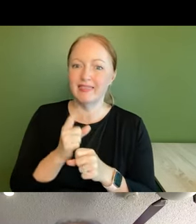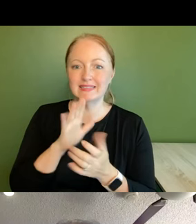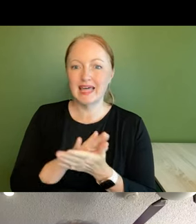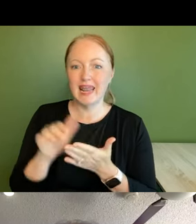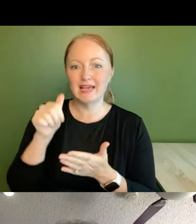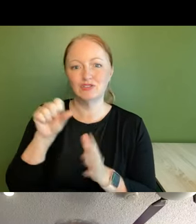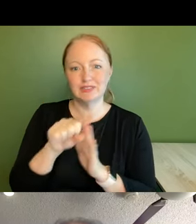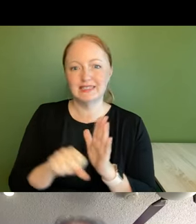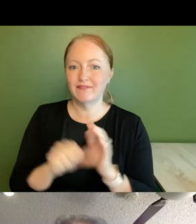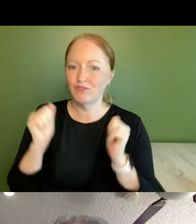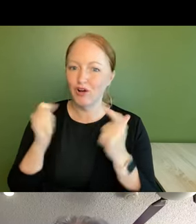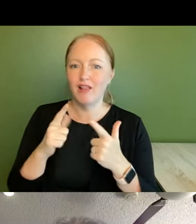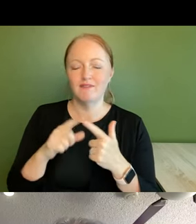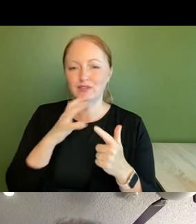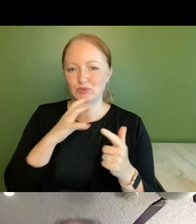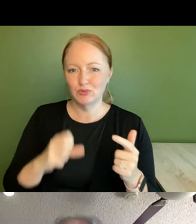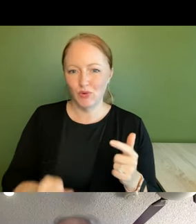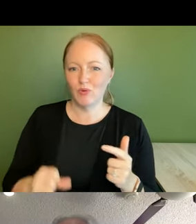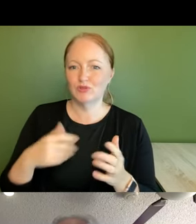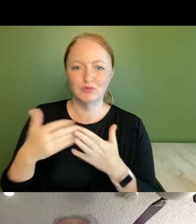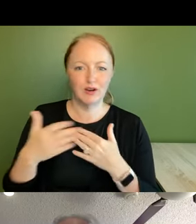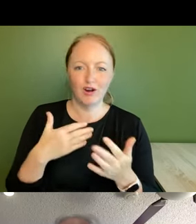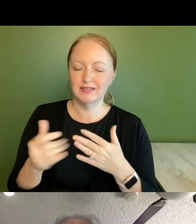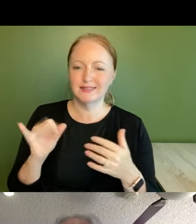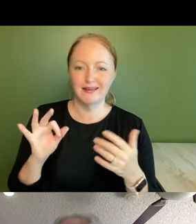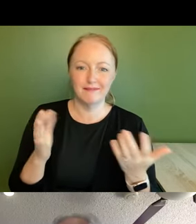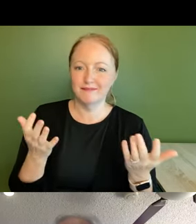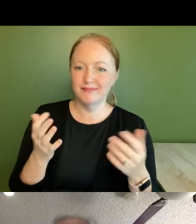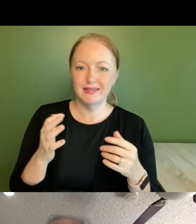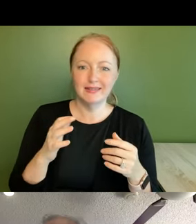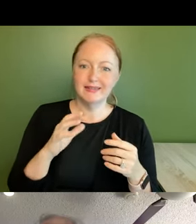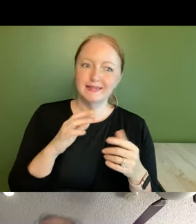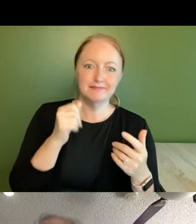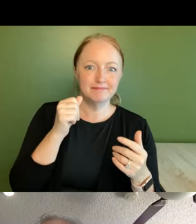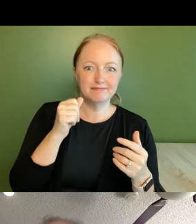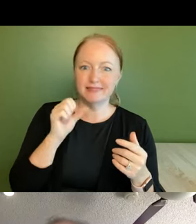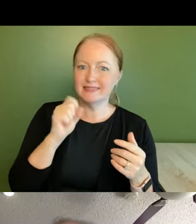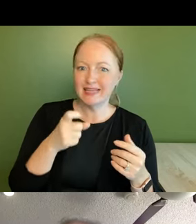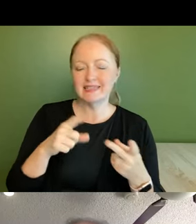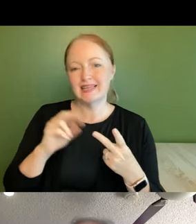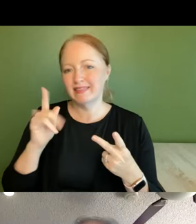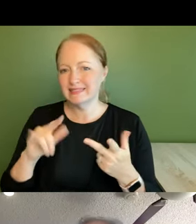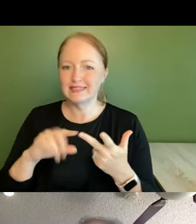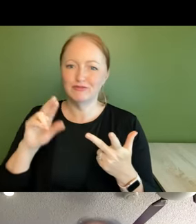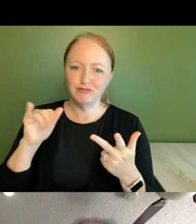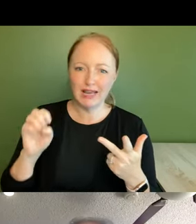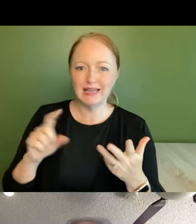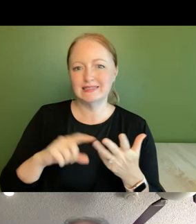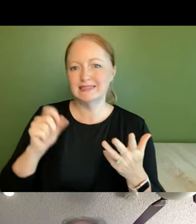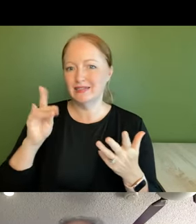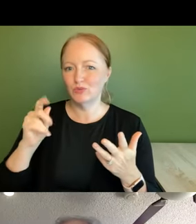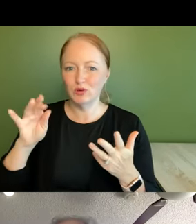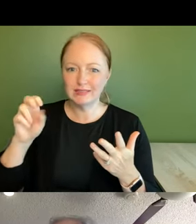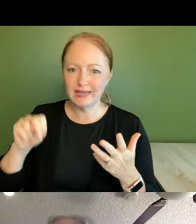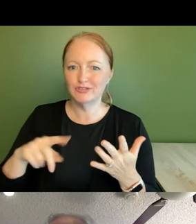state for all of us to grow older regardless of our sex ethnicity race sexual orientation